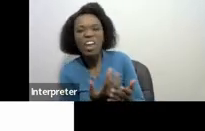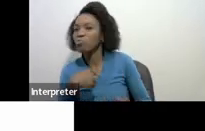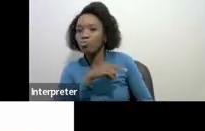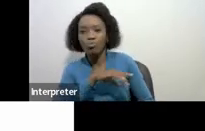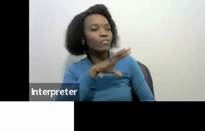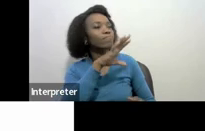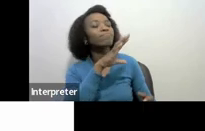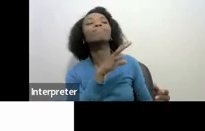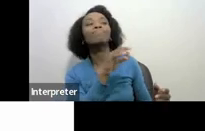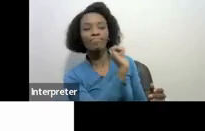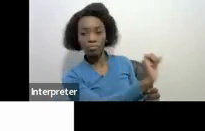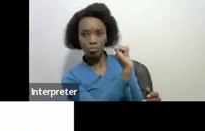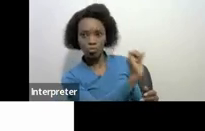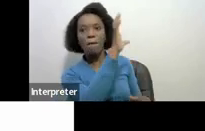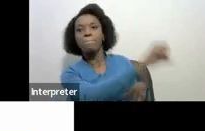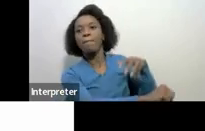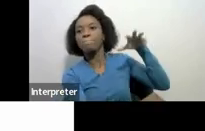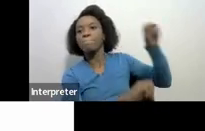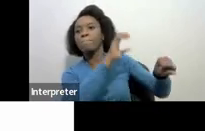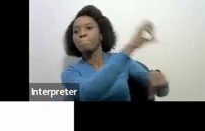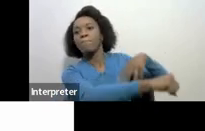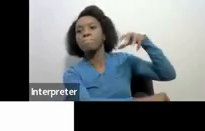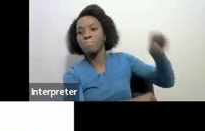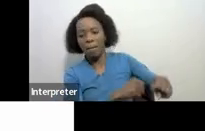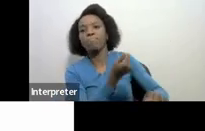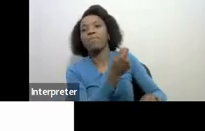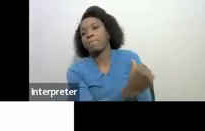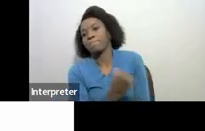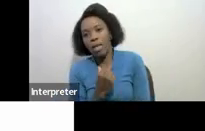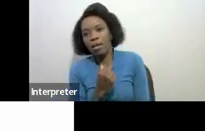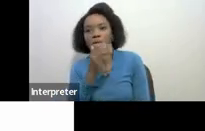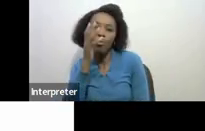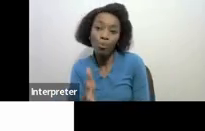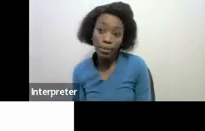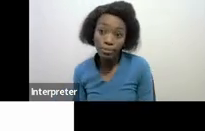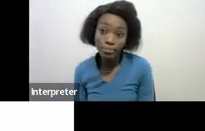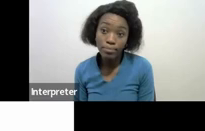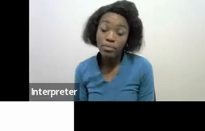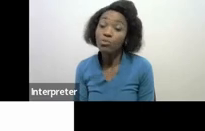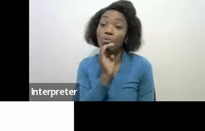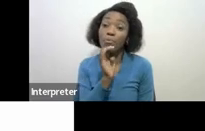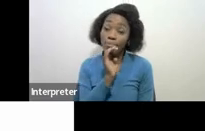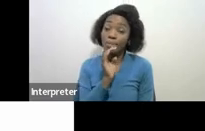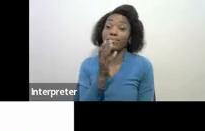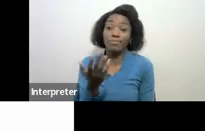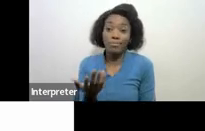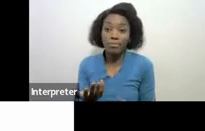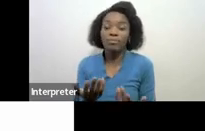to satisfy the debt that you hold so at any given point in time up to this level